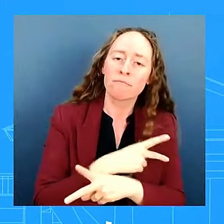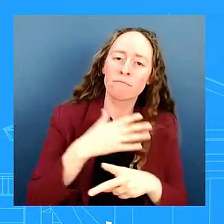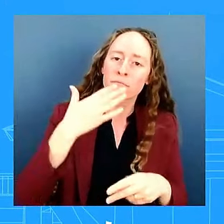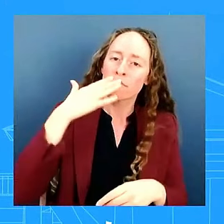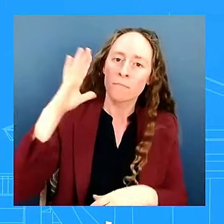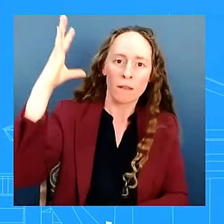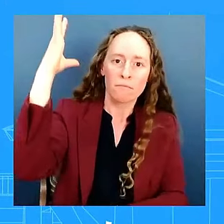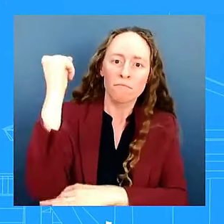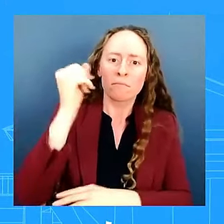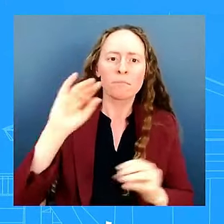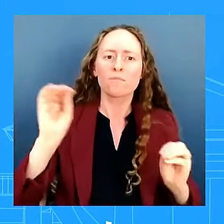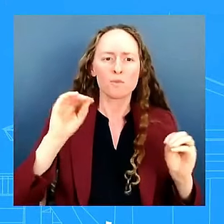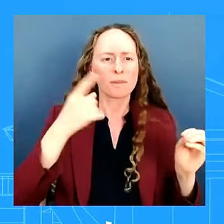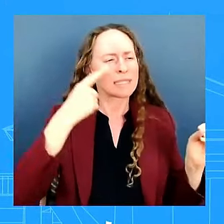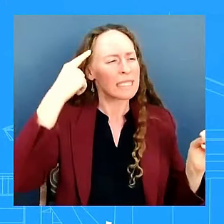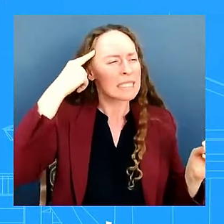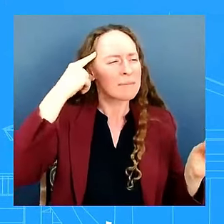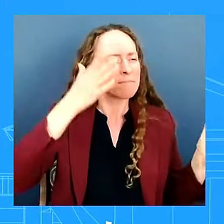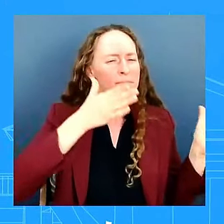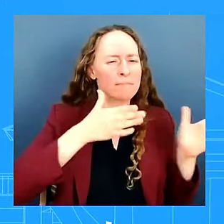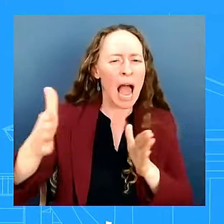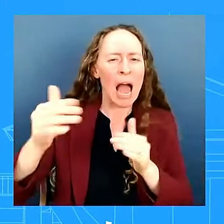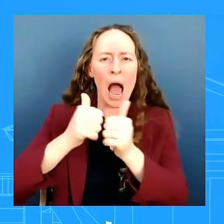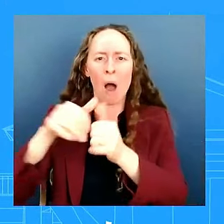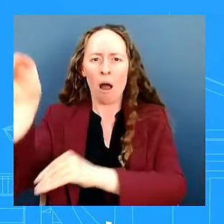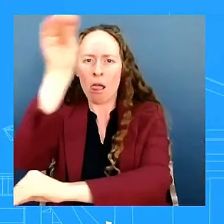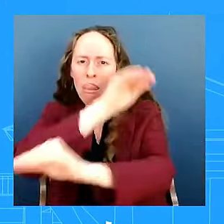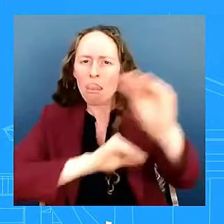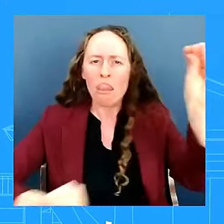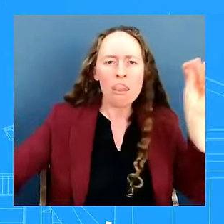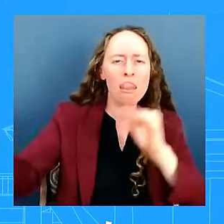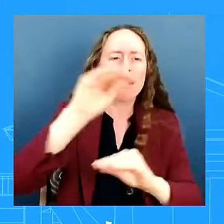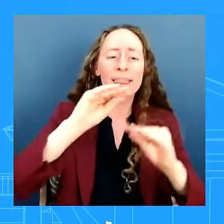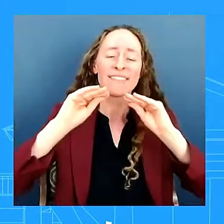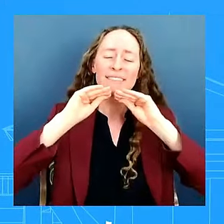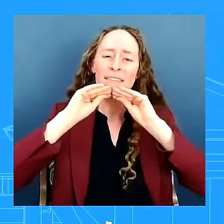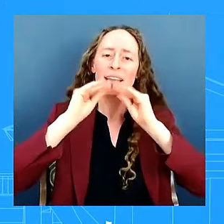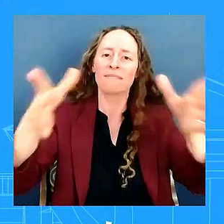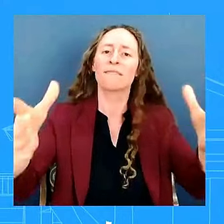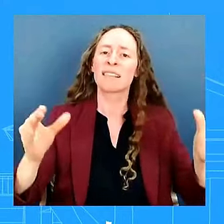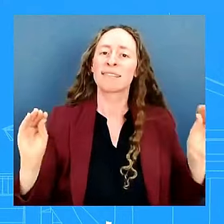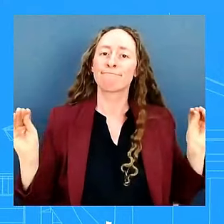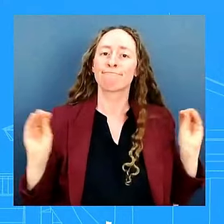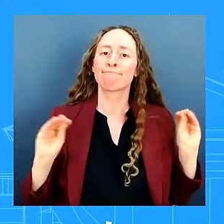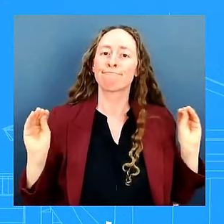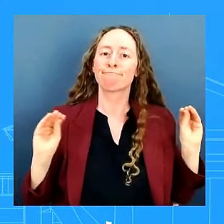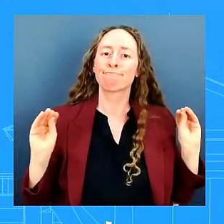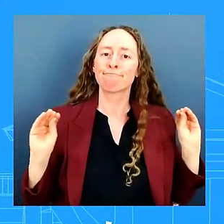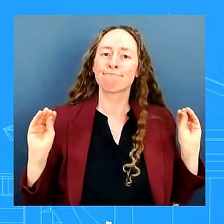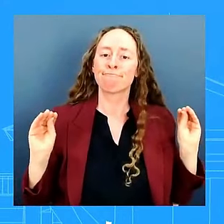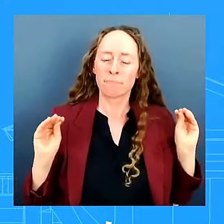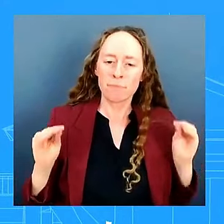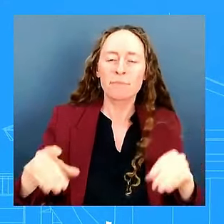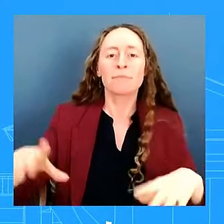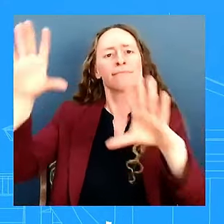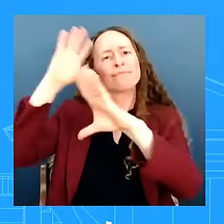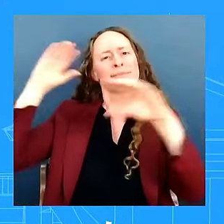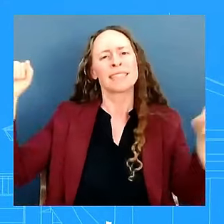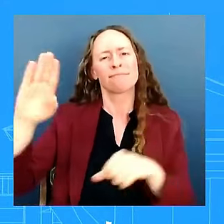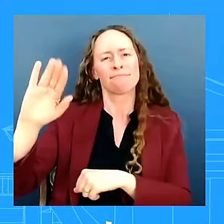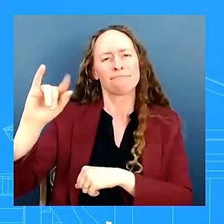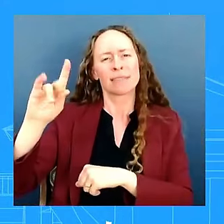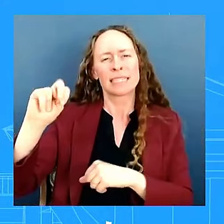the current president signed a one trillion dollar of deficit reduction into law he's taking action